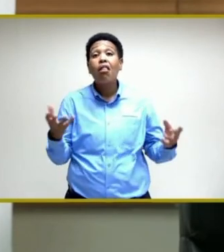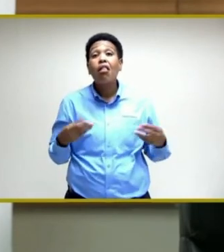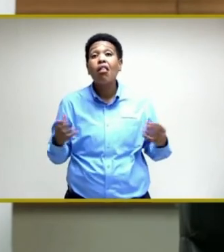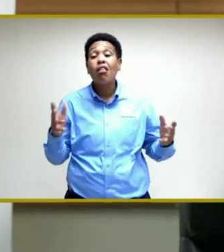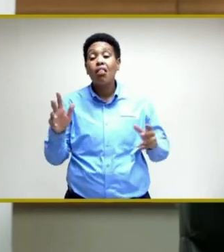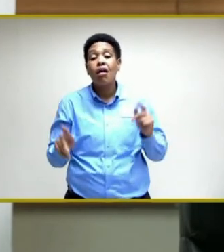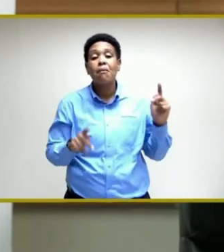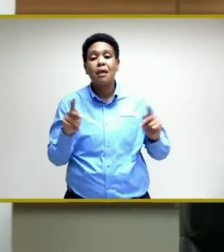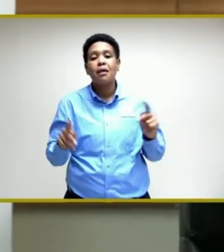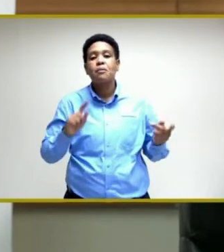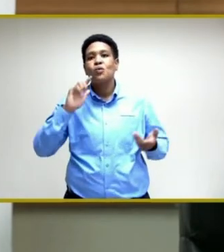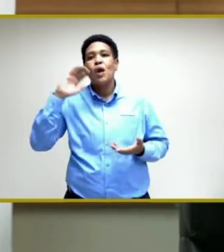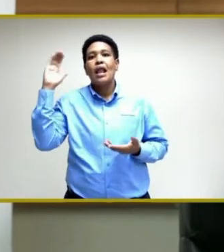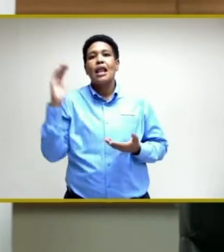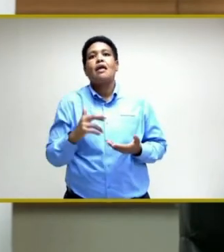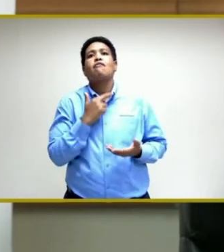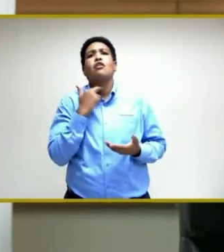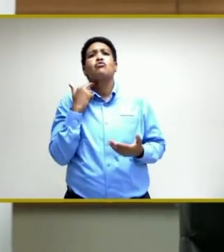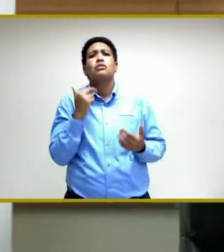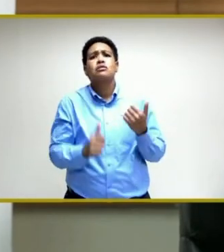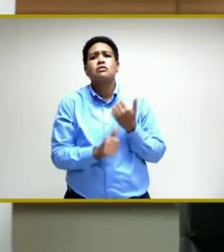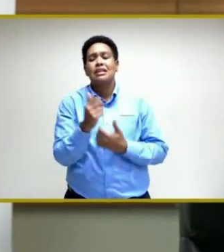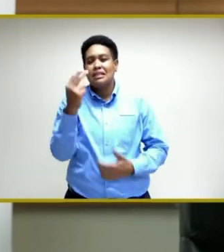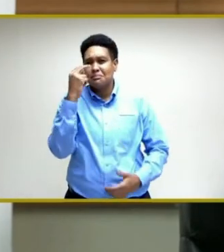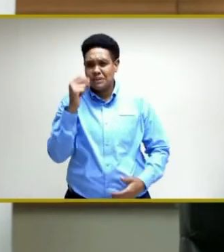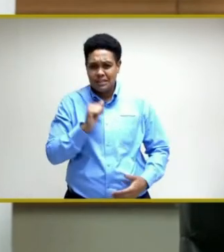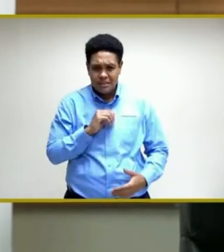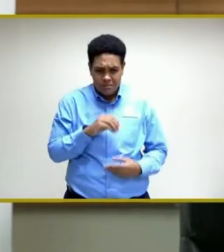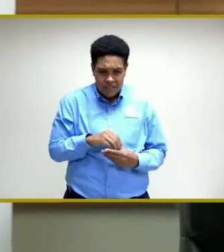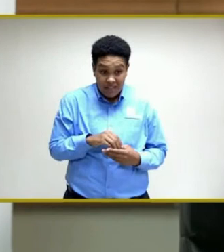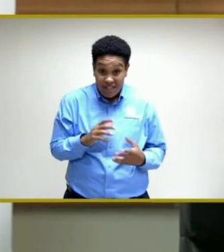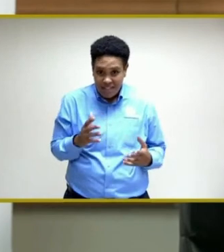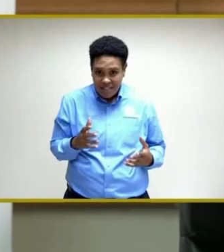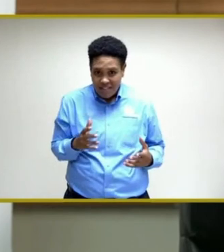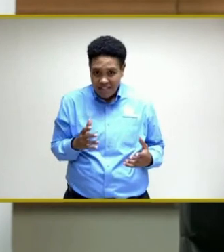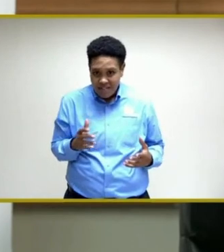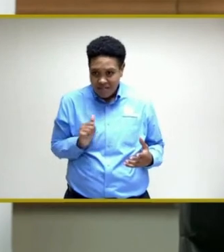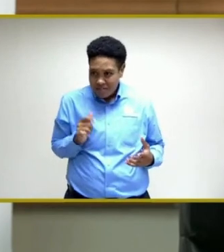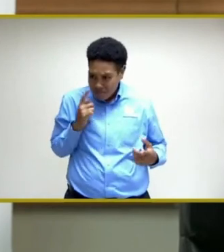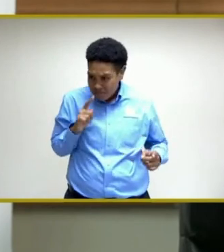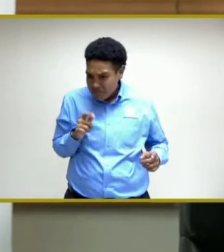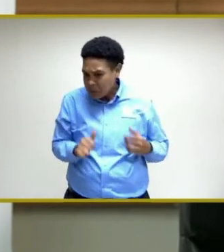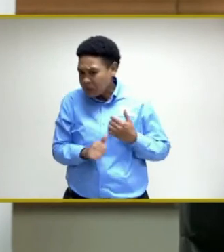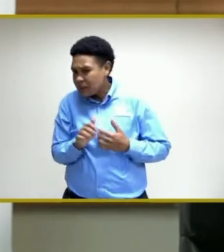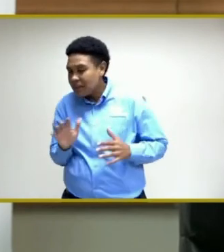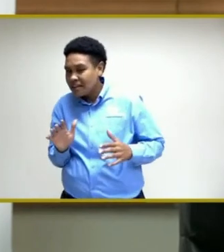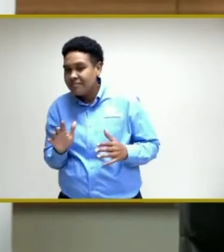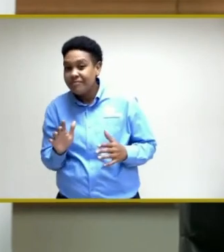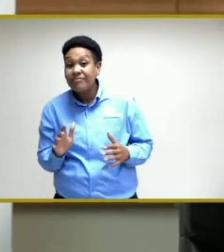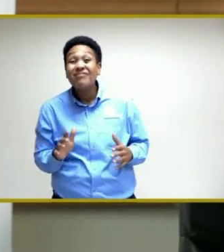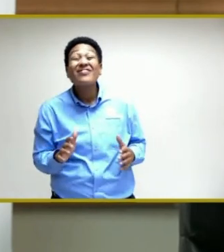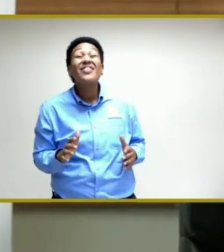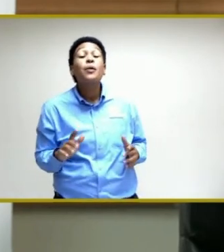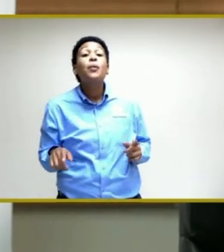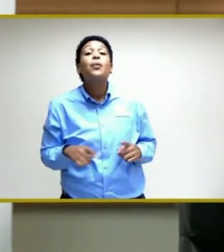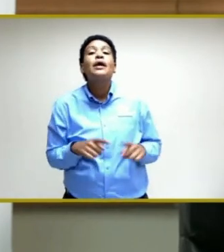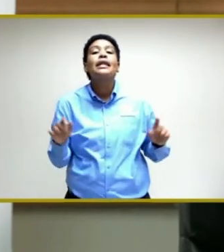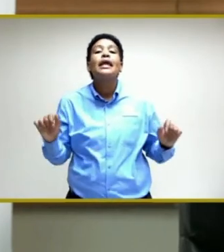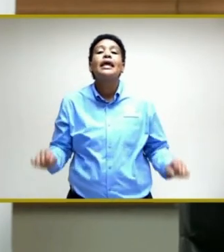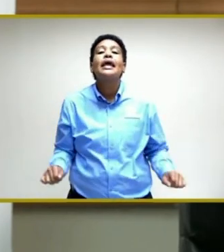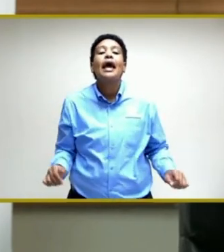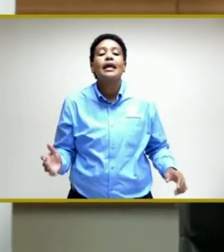to alleviate the threat that they see to themselves. And then, to the extent that they can, they